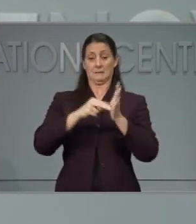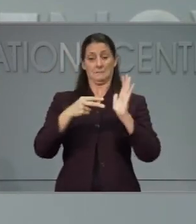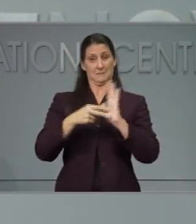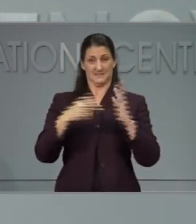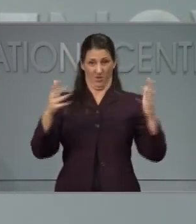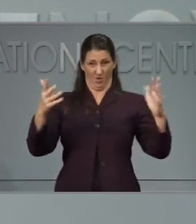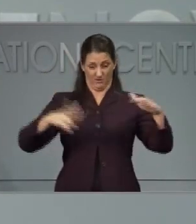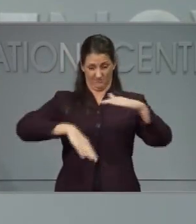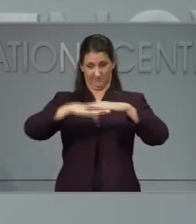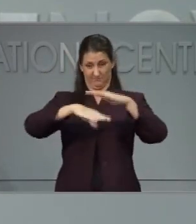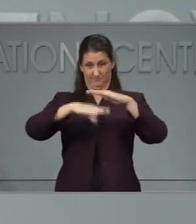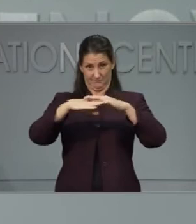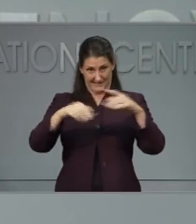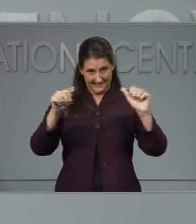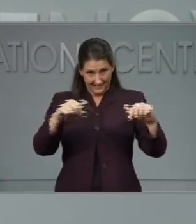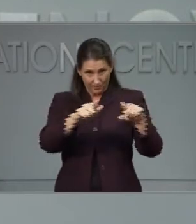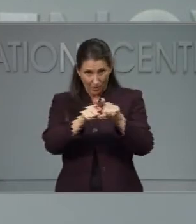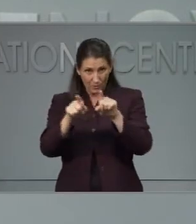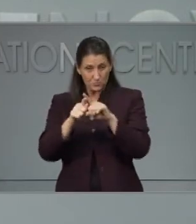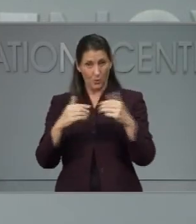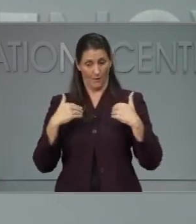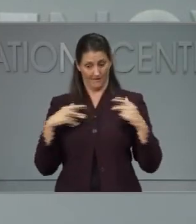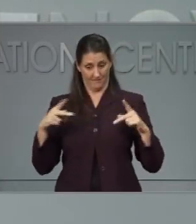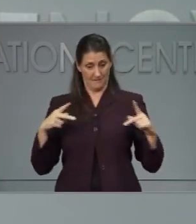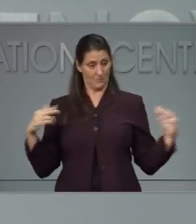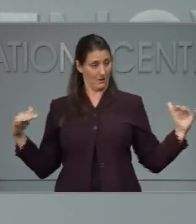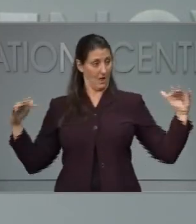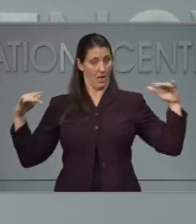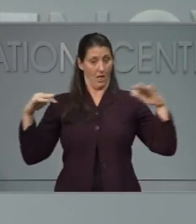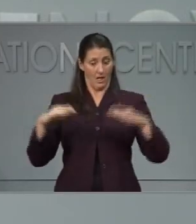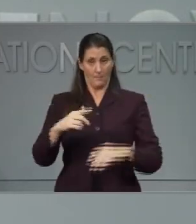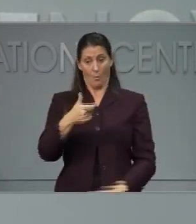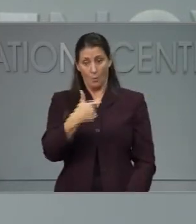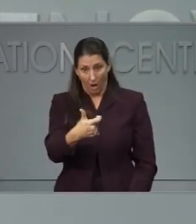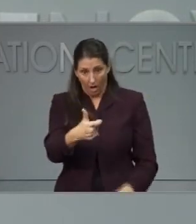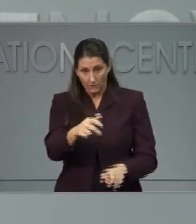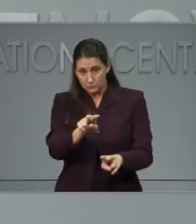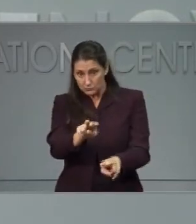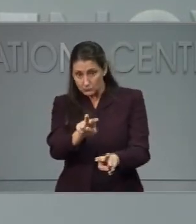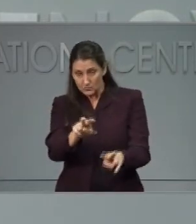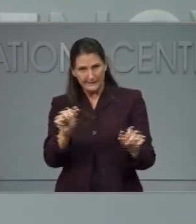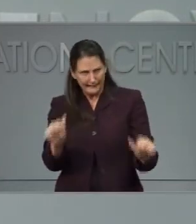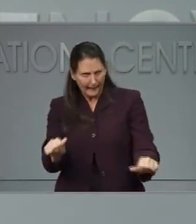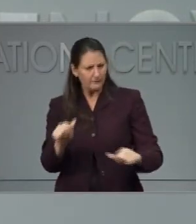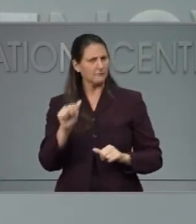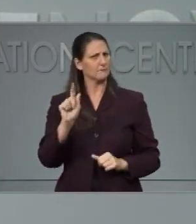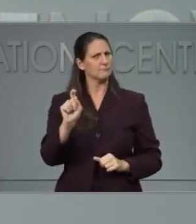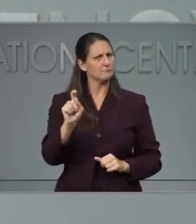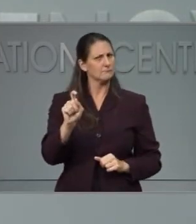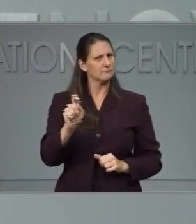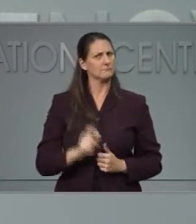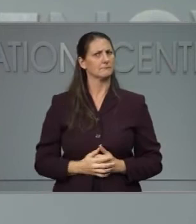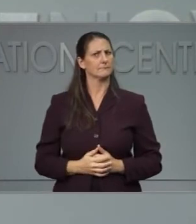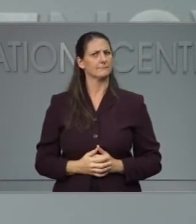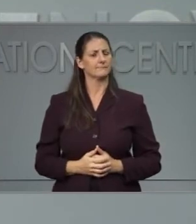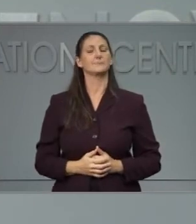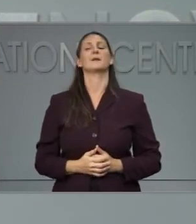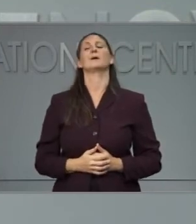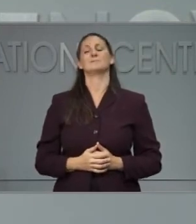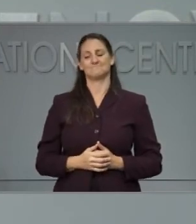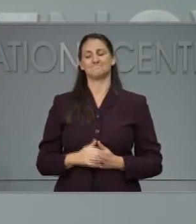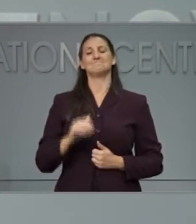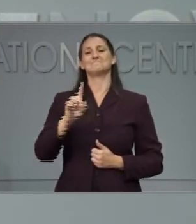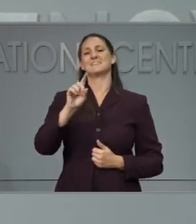at the events if you're already approaching 50 just from the participants? Thanks for that. Yes, we have considered the folks who are